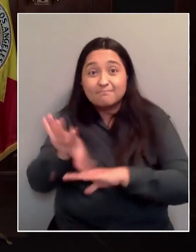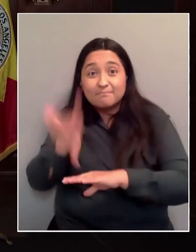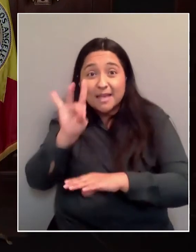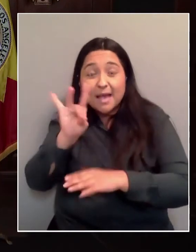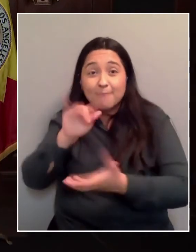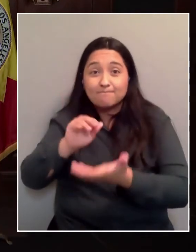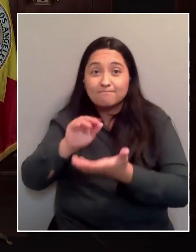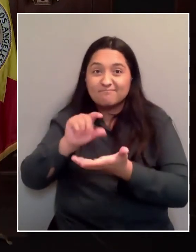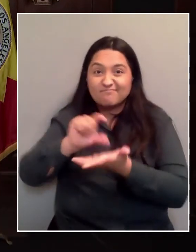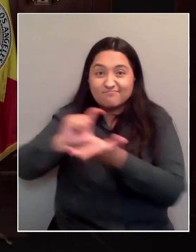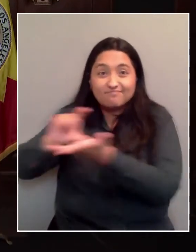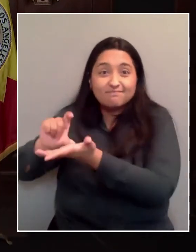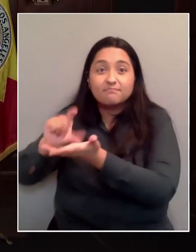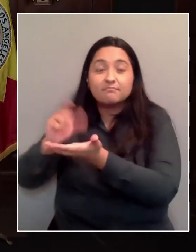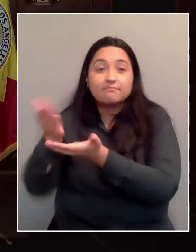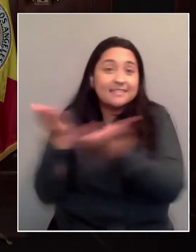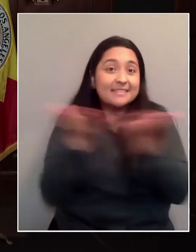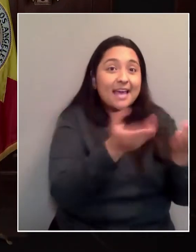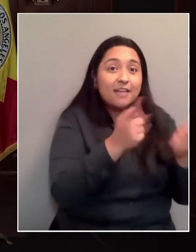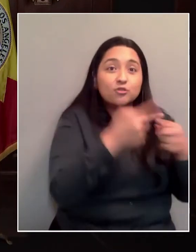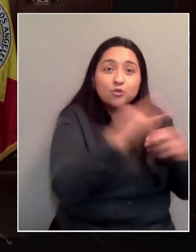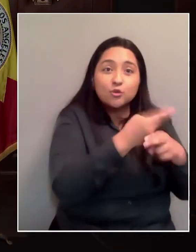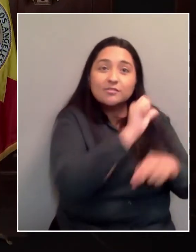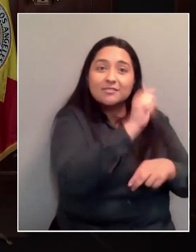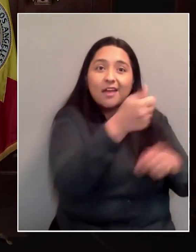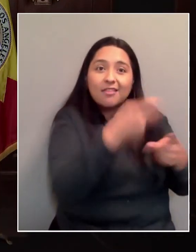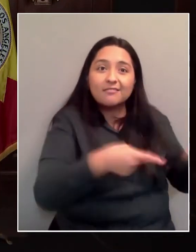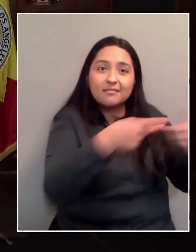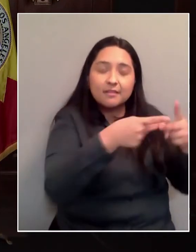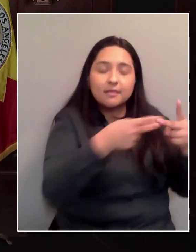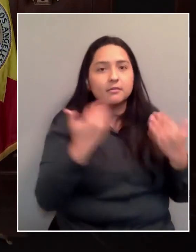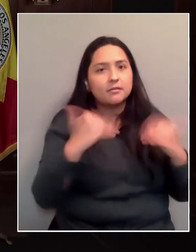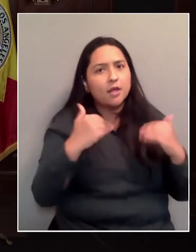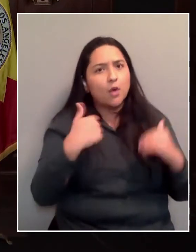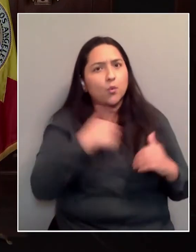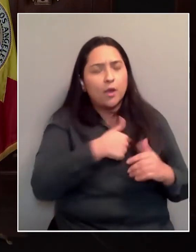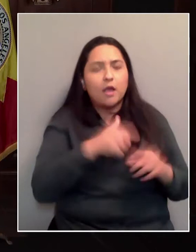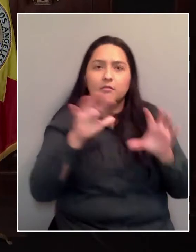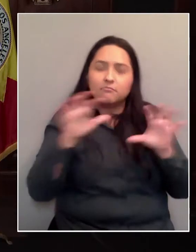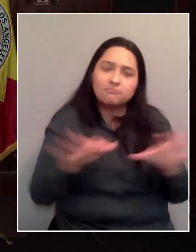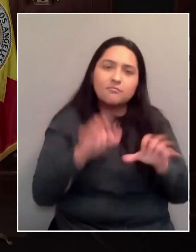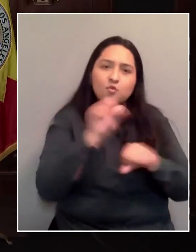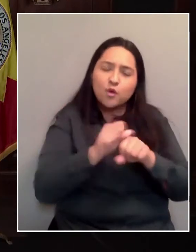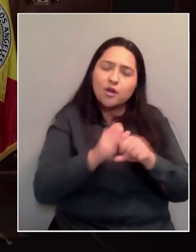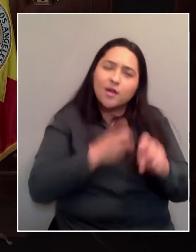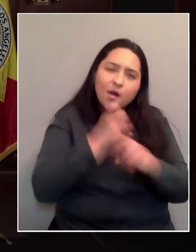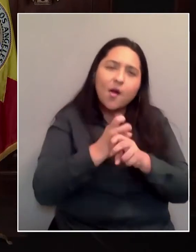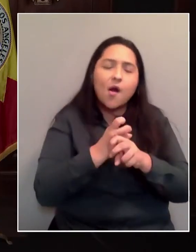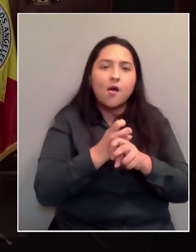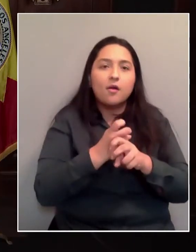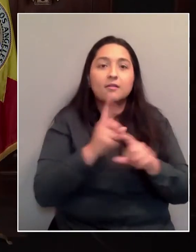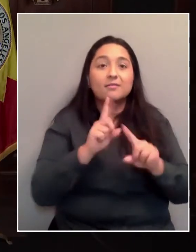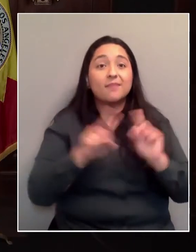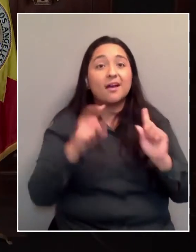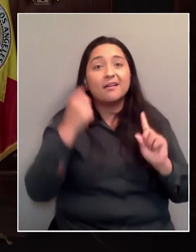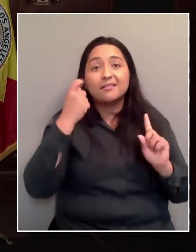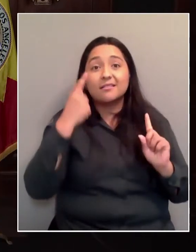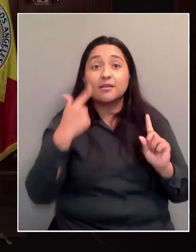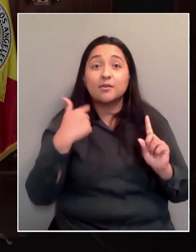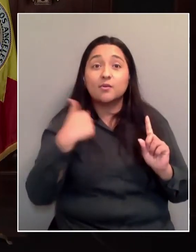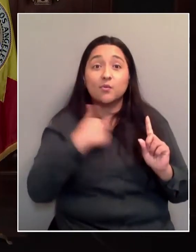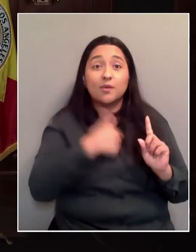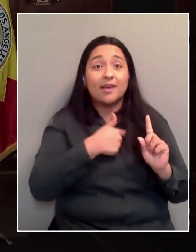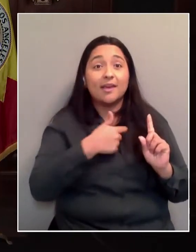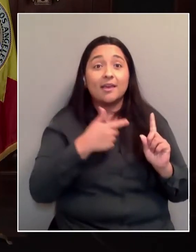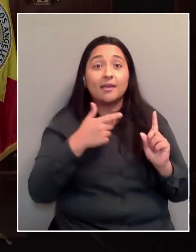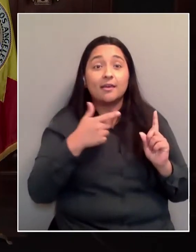that we could then take and use in those places. People are trying really hard, but those of us at the end of the line can't see down the line